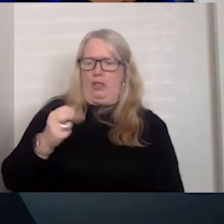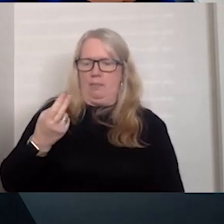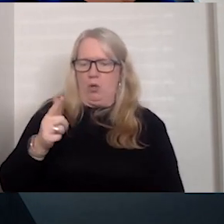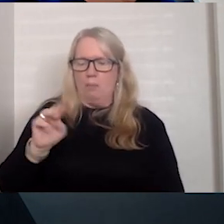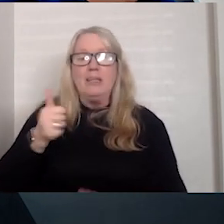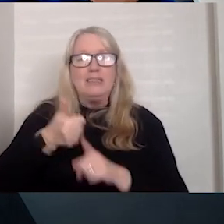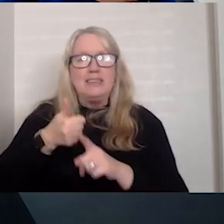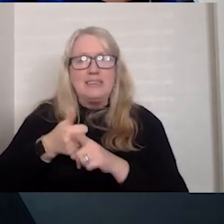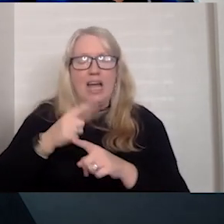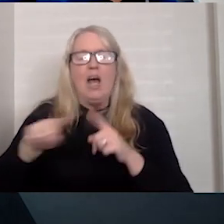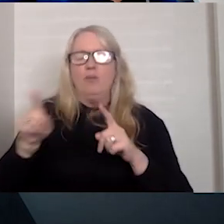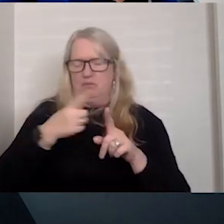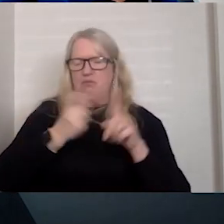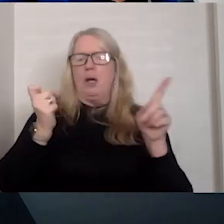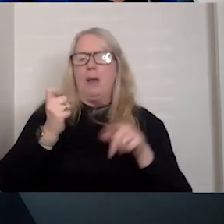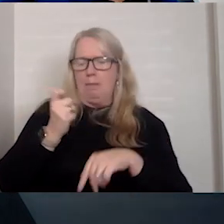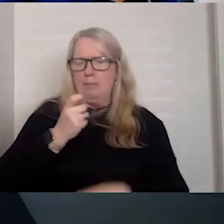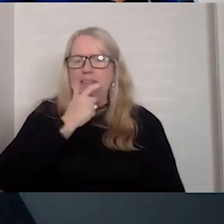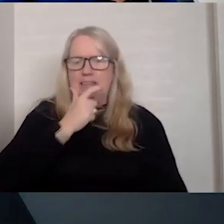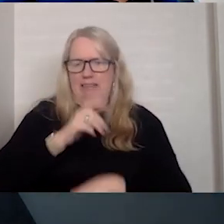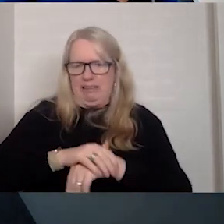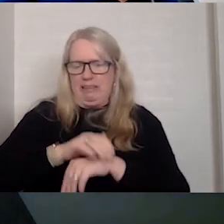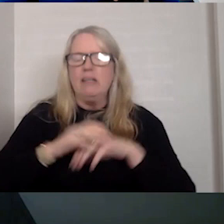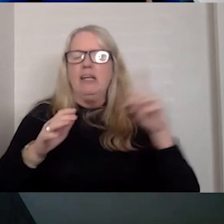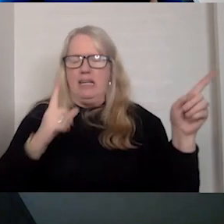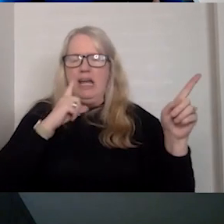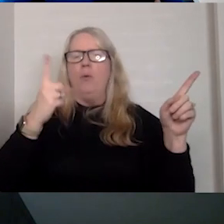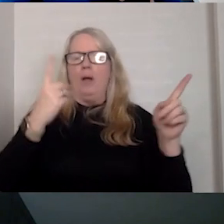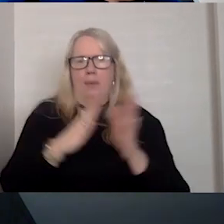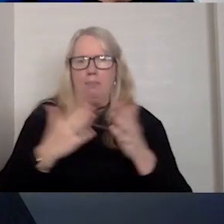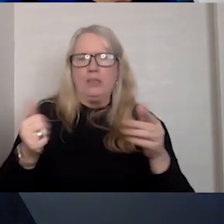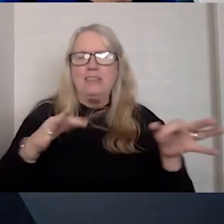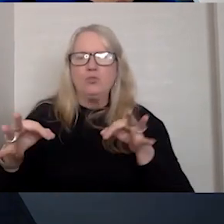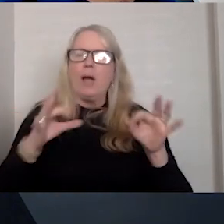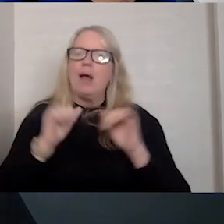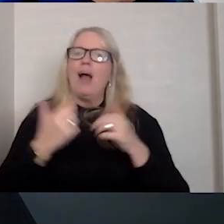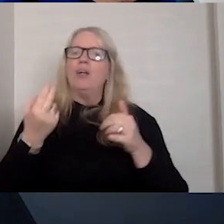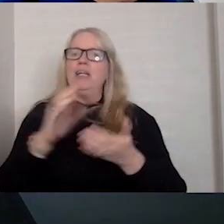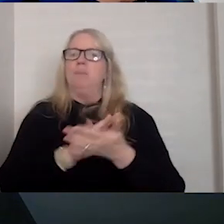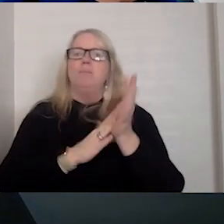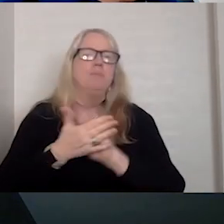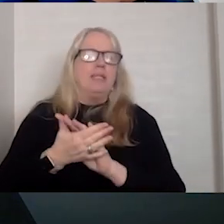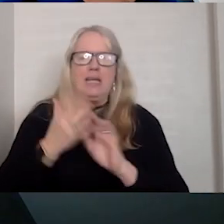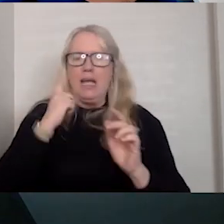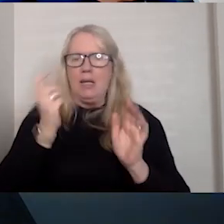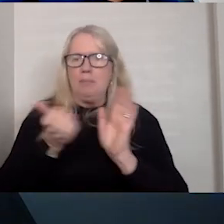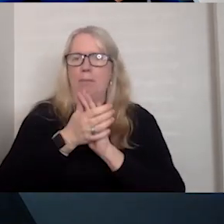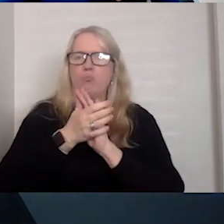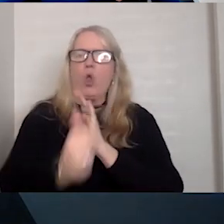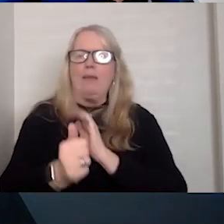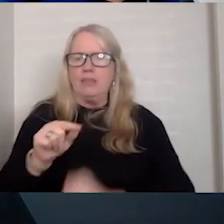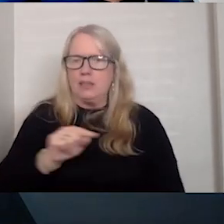England. A best-selling book described how he became a prolific what.